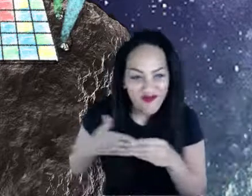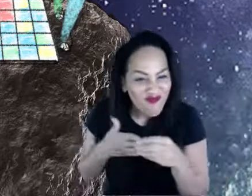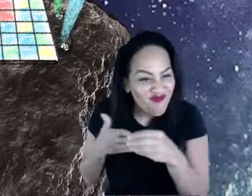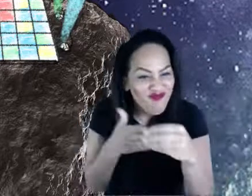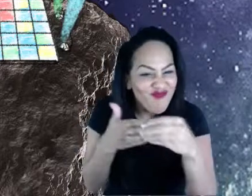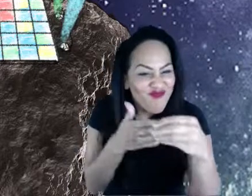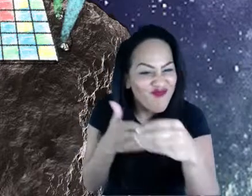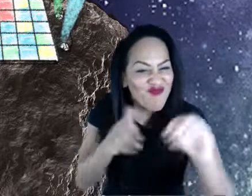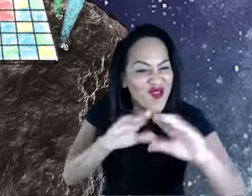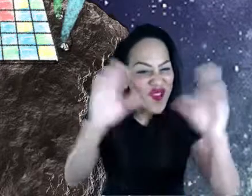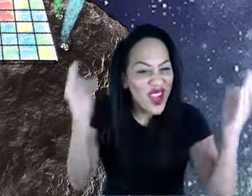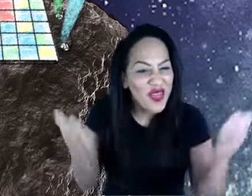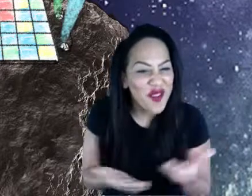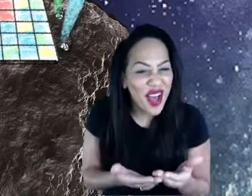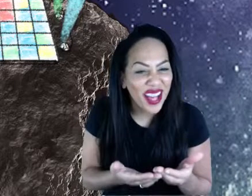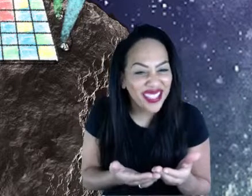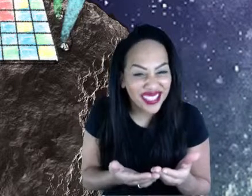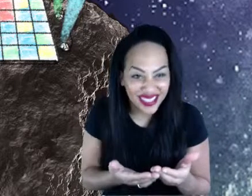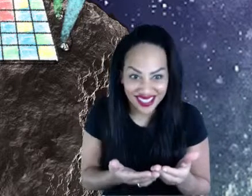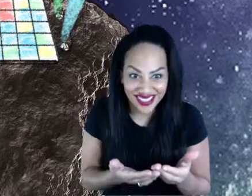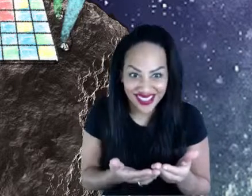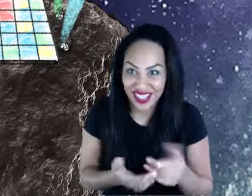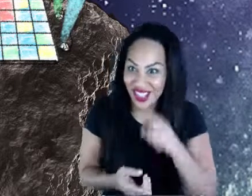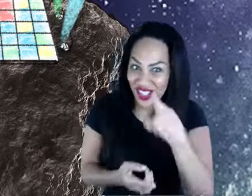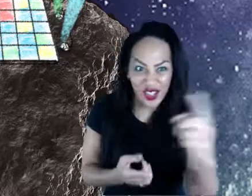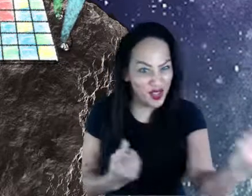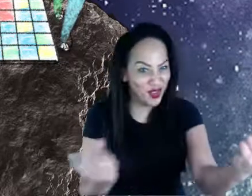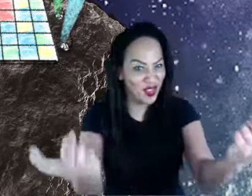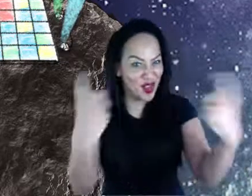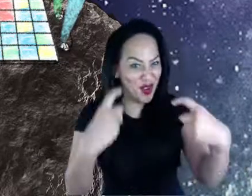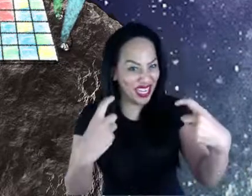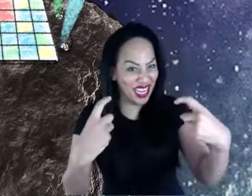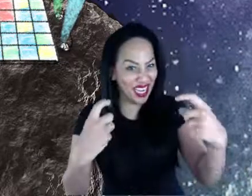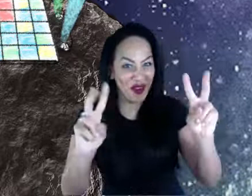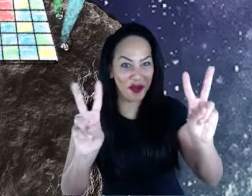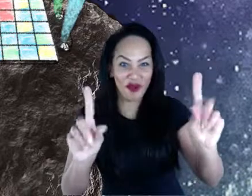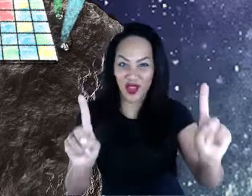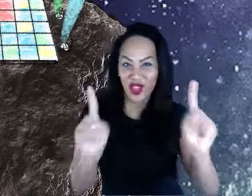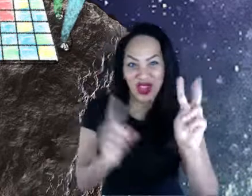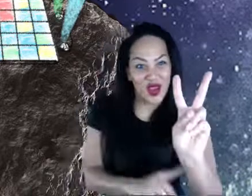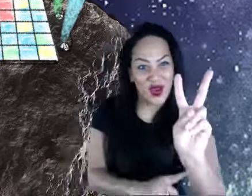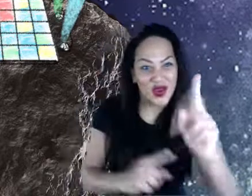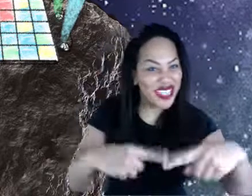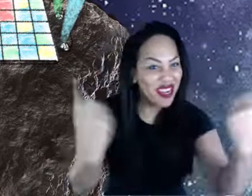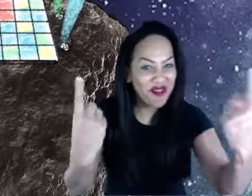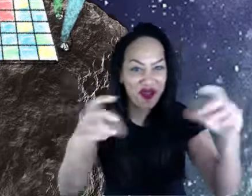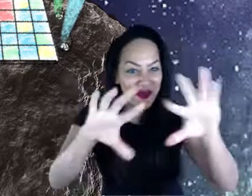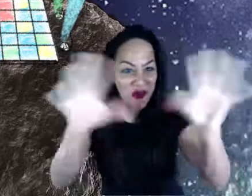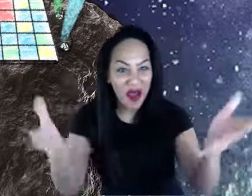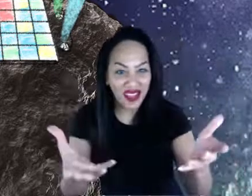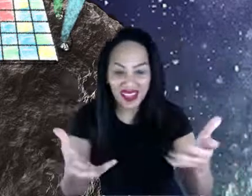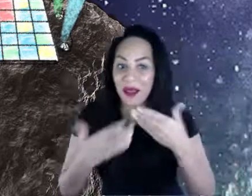us from two different other worlds at the same time. And a big thank you to our interpreters.